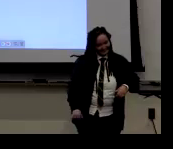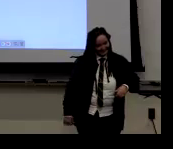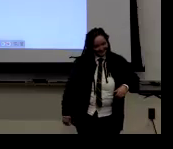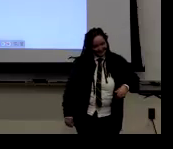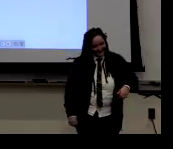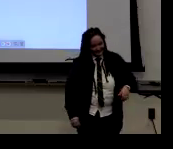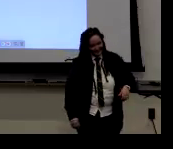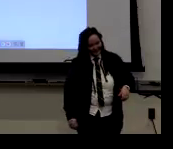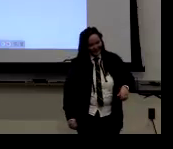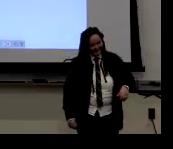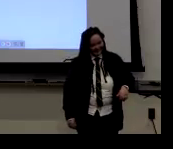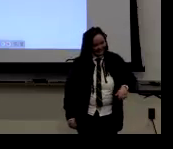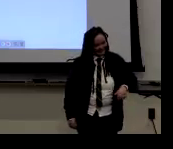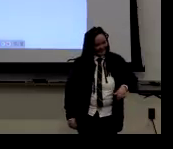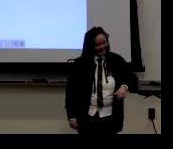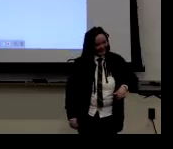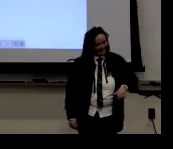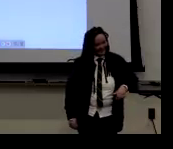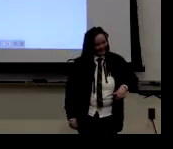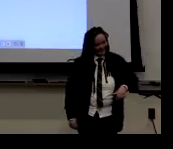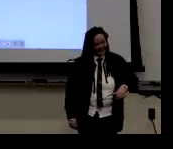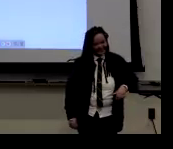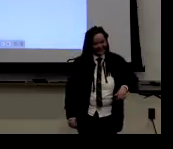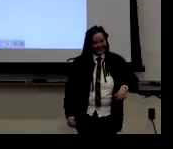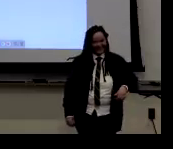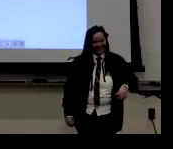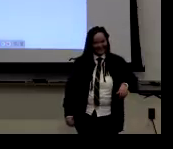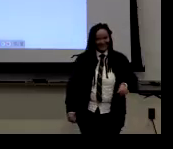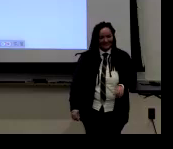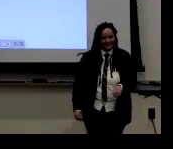Thank you, too. We're right at time.